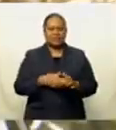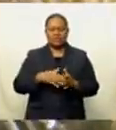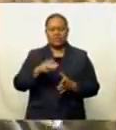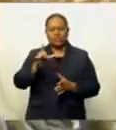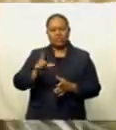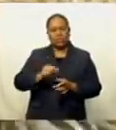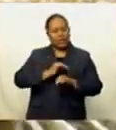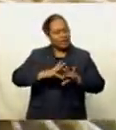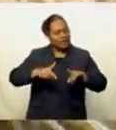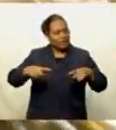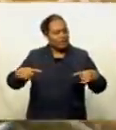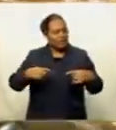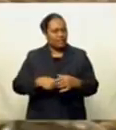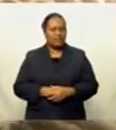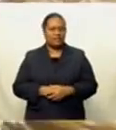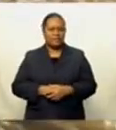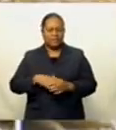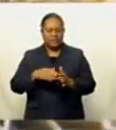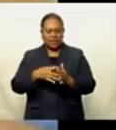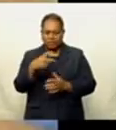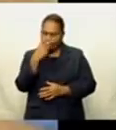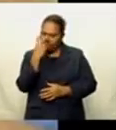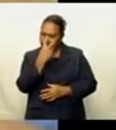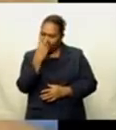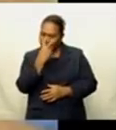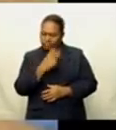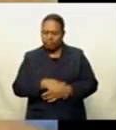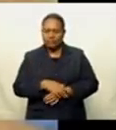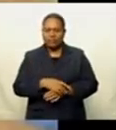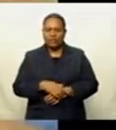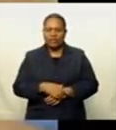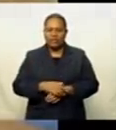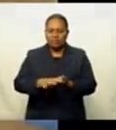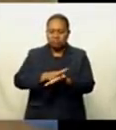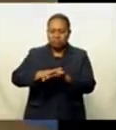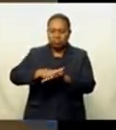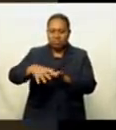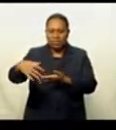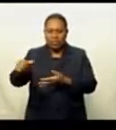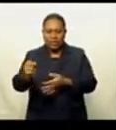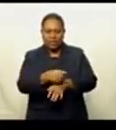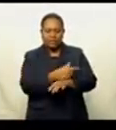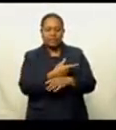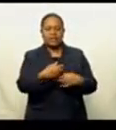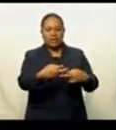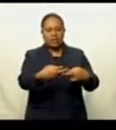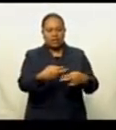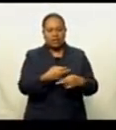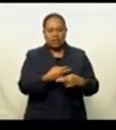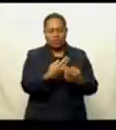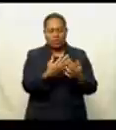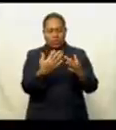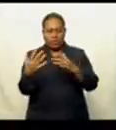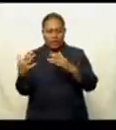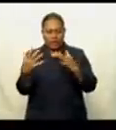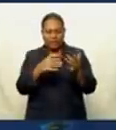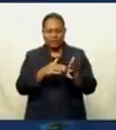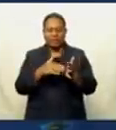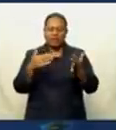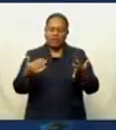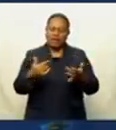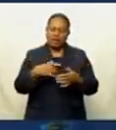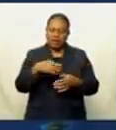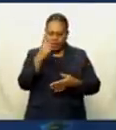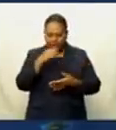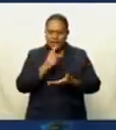everything from looking and monitoring coral bleaching events when they happen, so measuring and how much coral bleaching